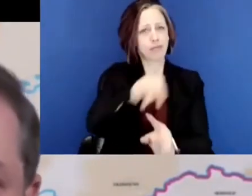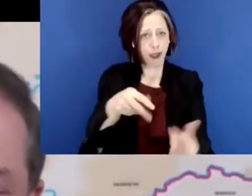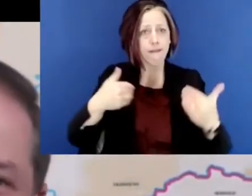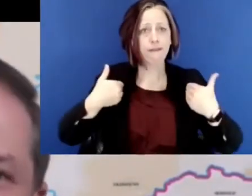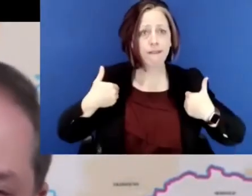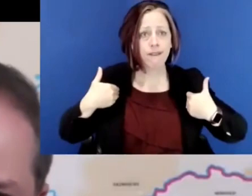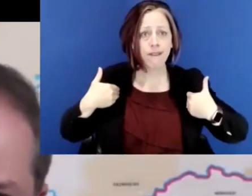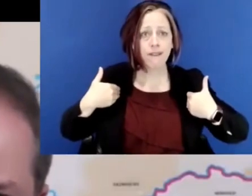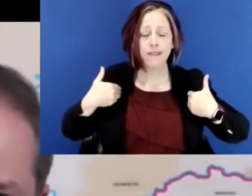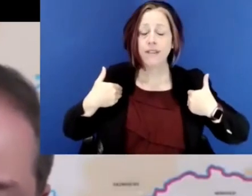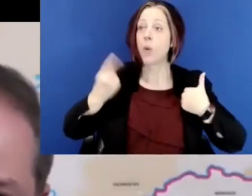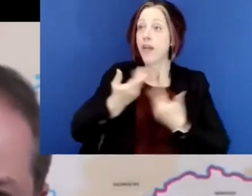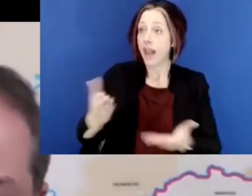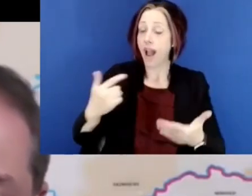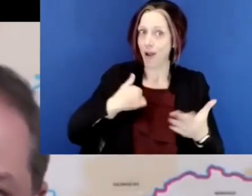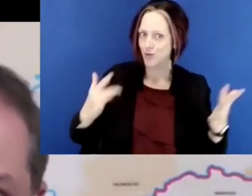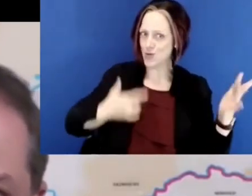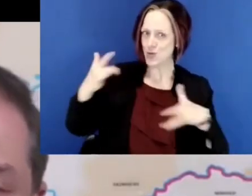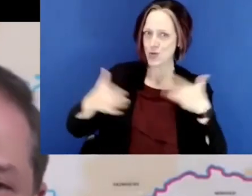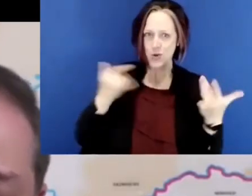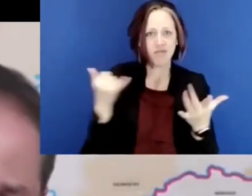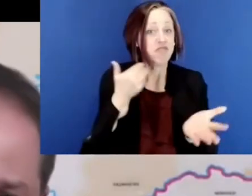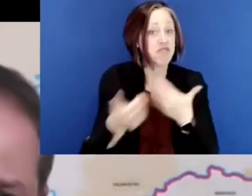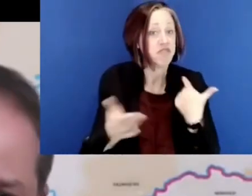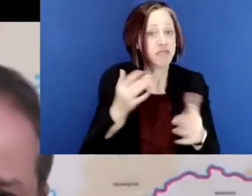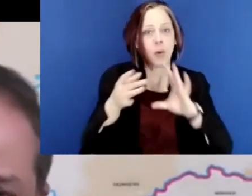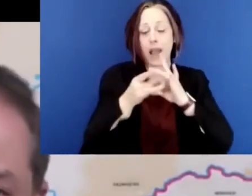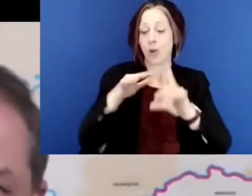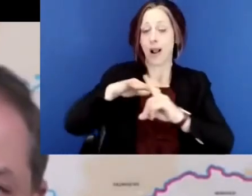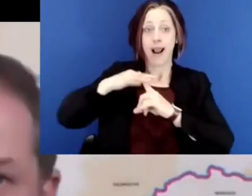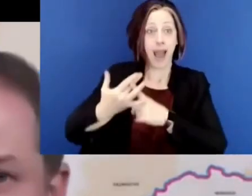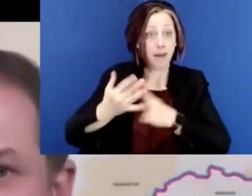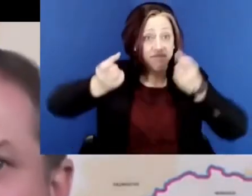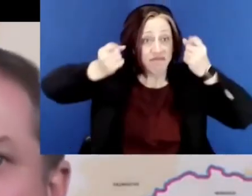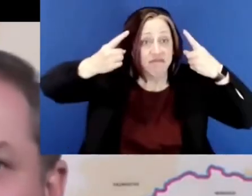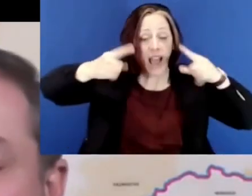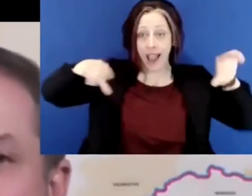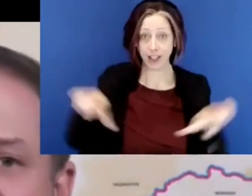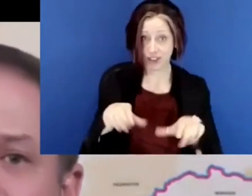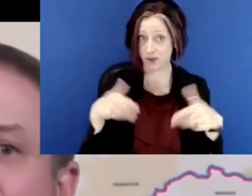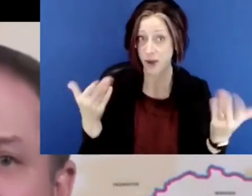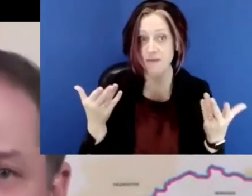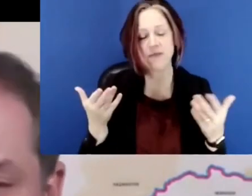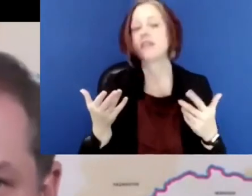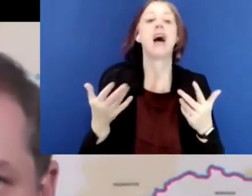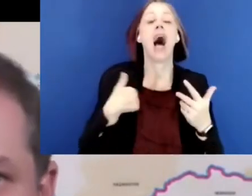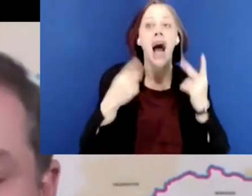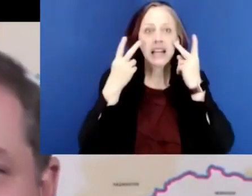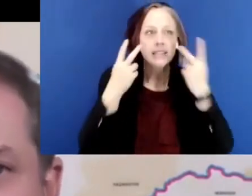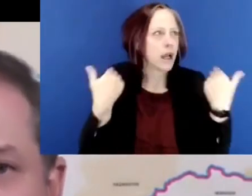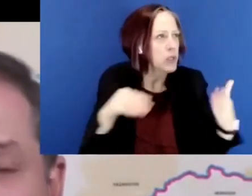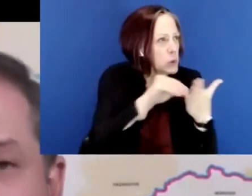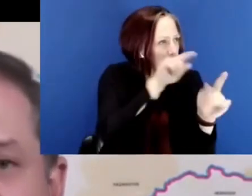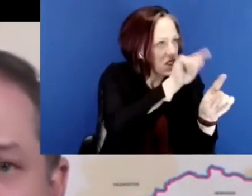solve their problems. They have views. And, um, one of the things I'm really excited about, whether that's in terms of climate literacy or climate action